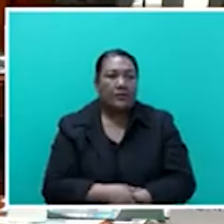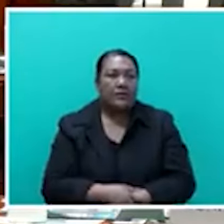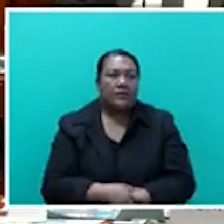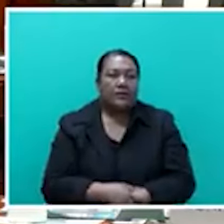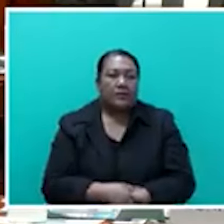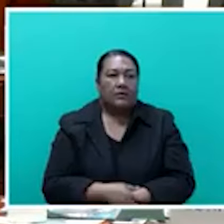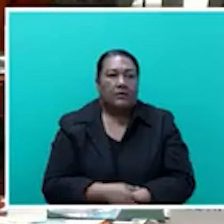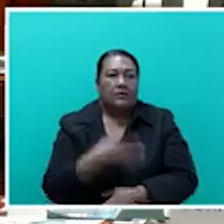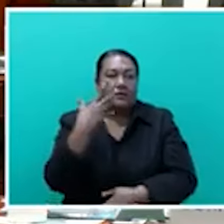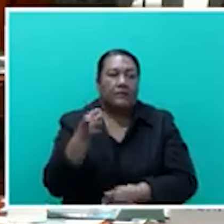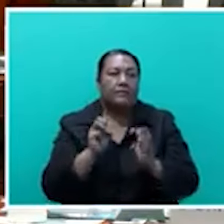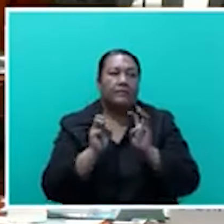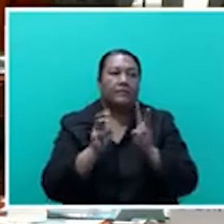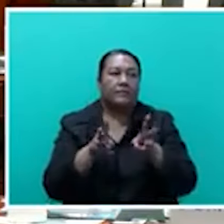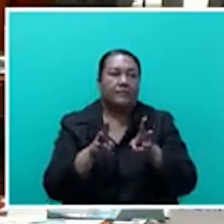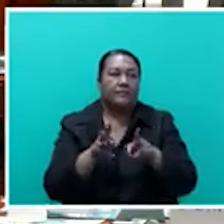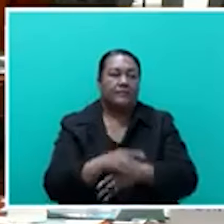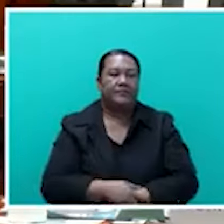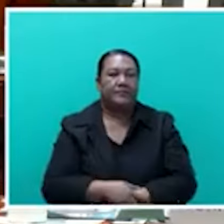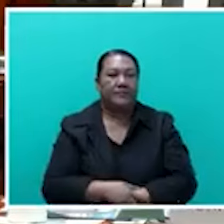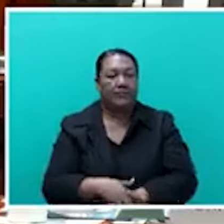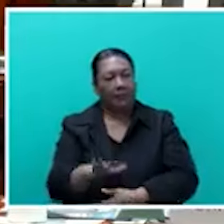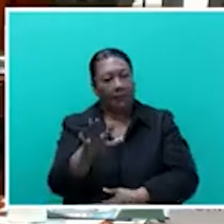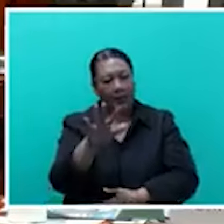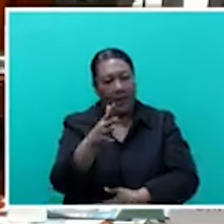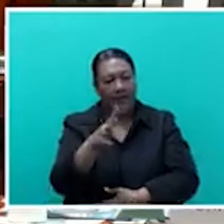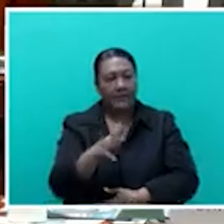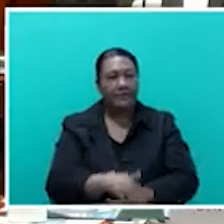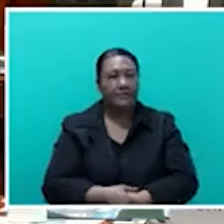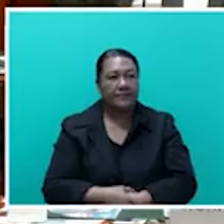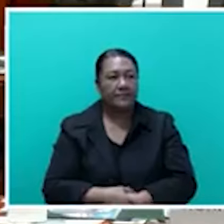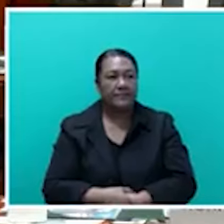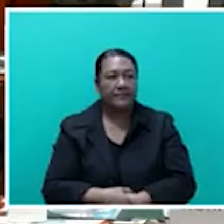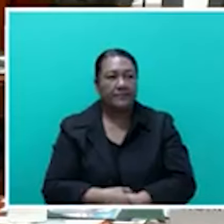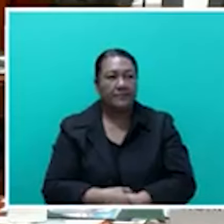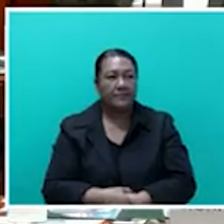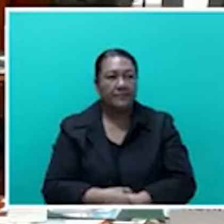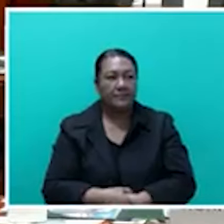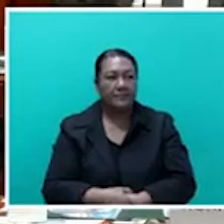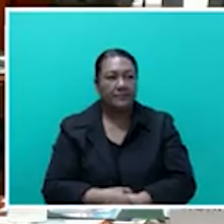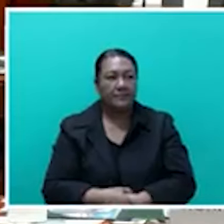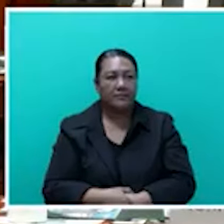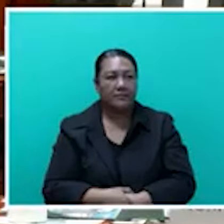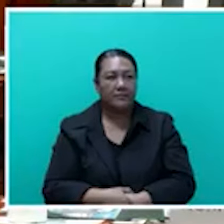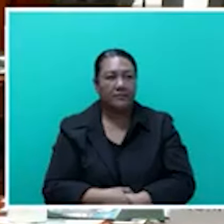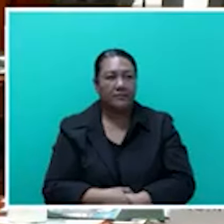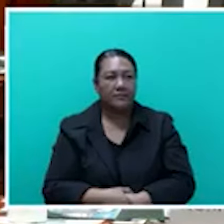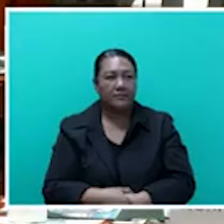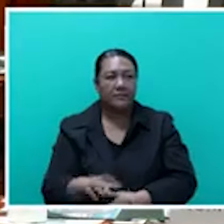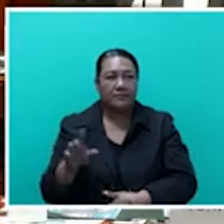perhaps arrest brain drain is to turn it into a brain drain